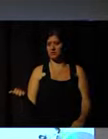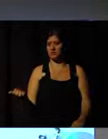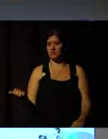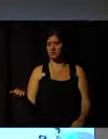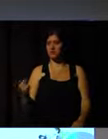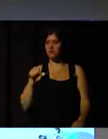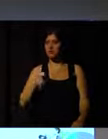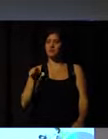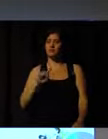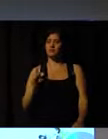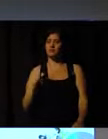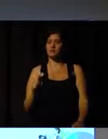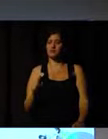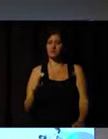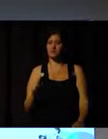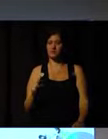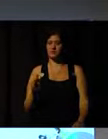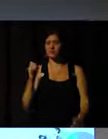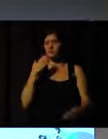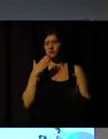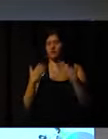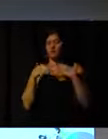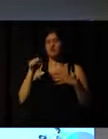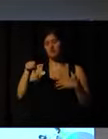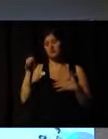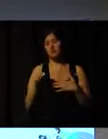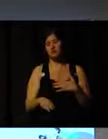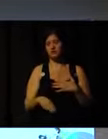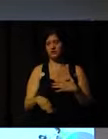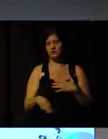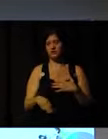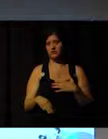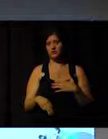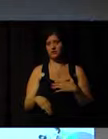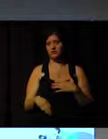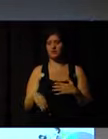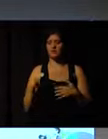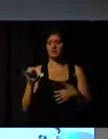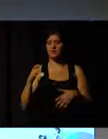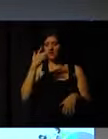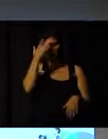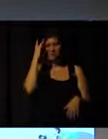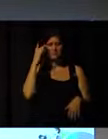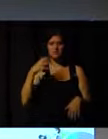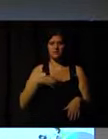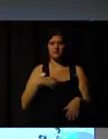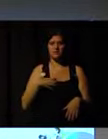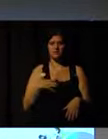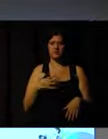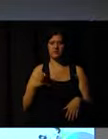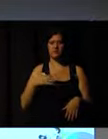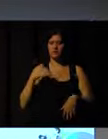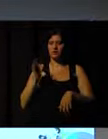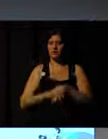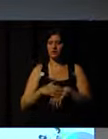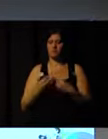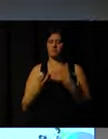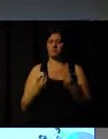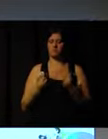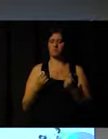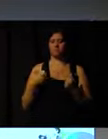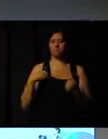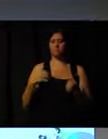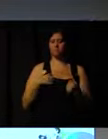there in terms of a debate. It was, it was about people who felt really valued and really privileged to be a part of, a part of that,